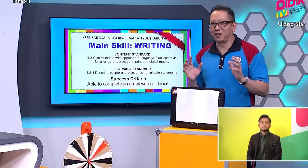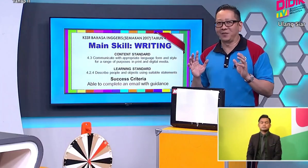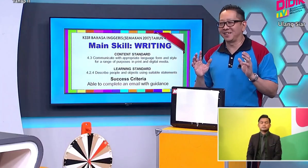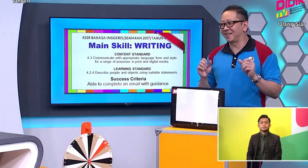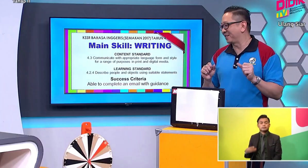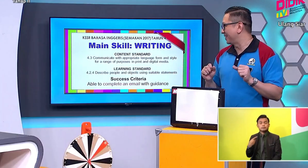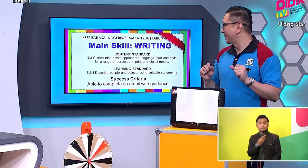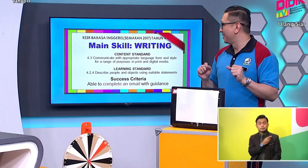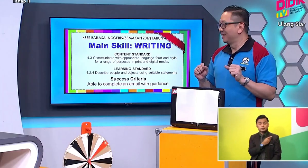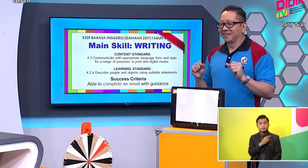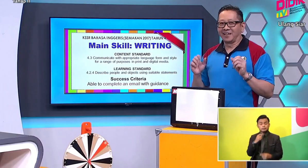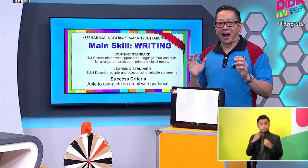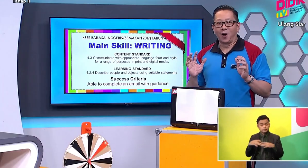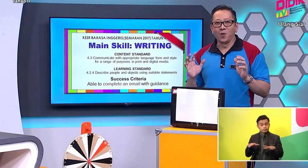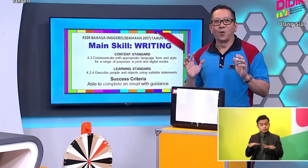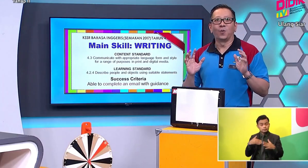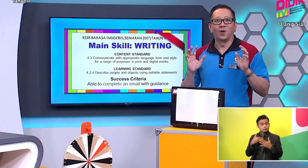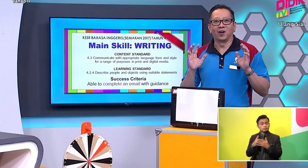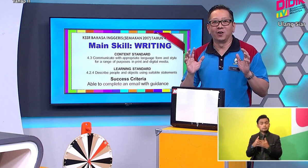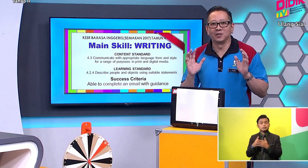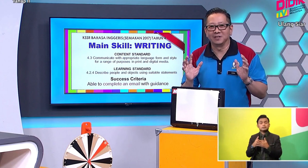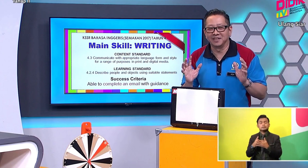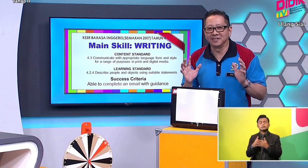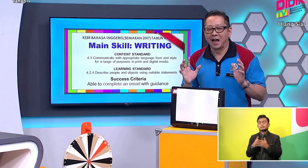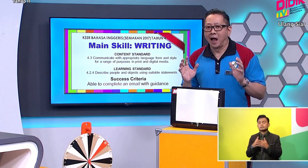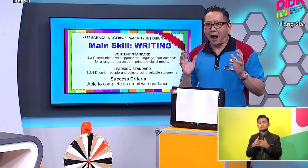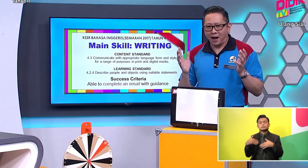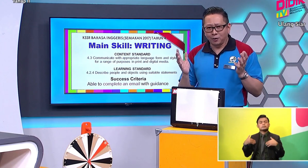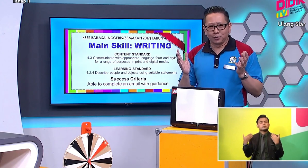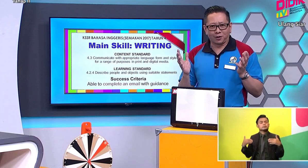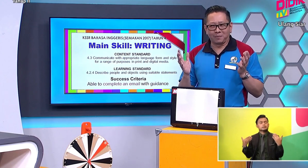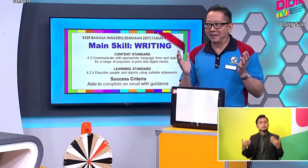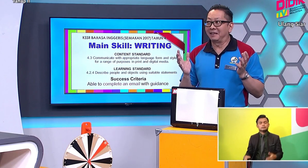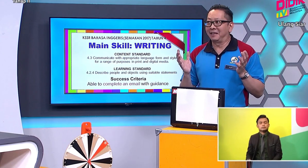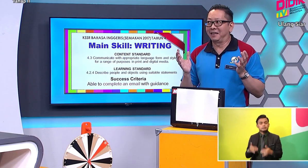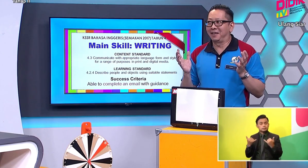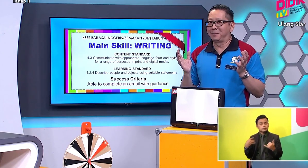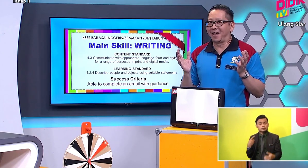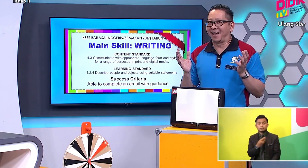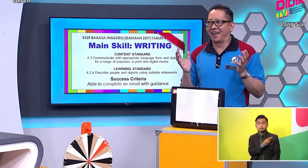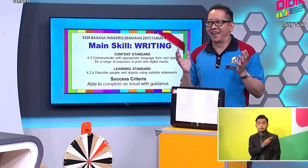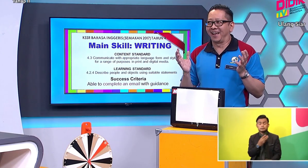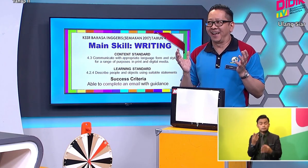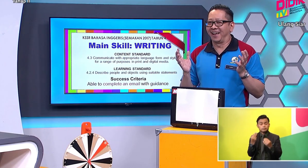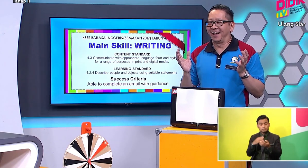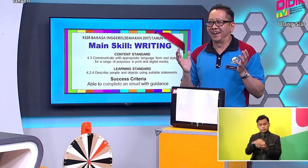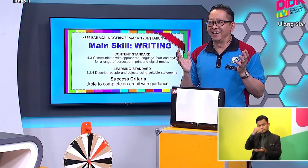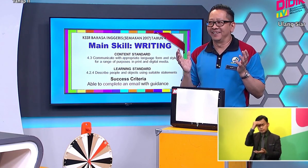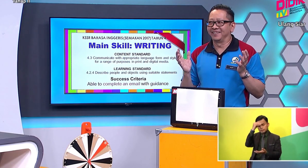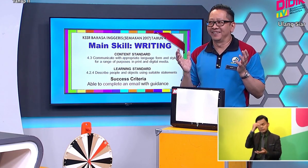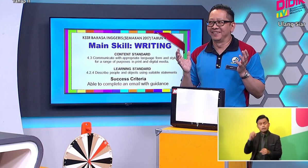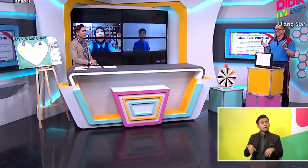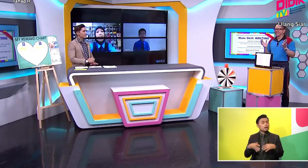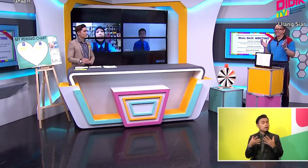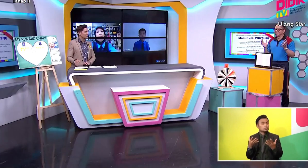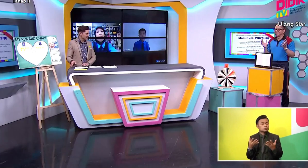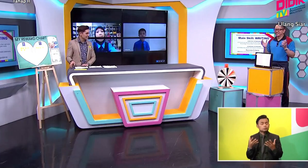part of this session Now We are going to learn How to complete an E-mail Oh